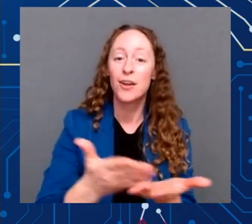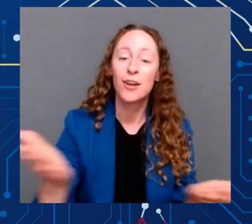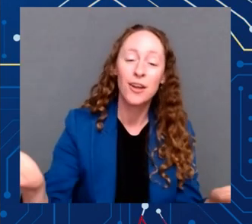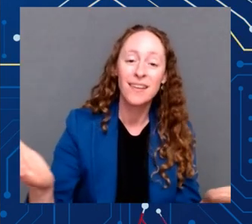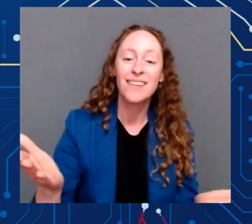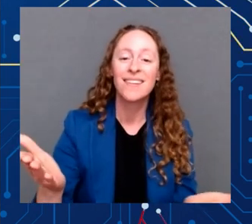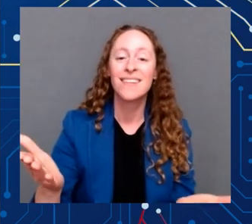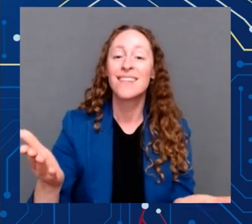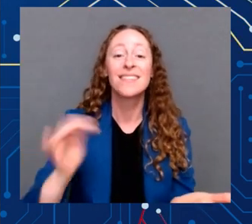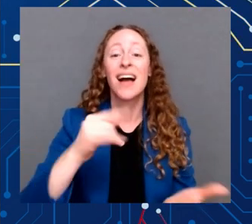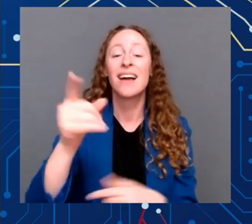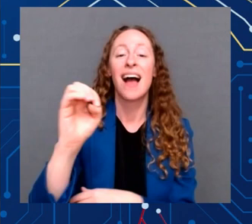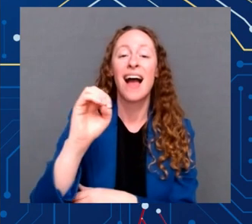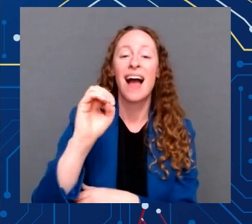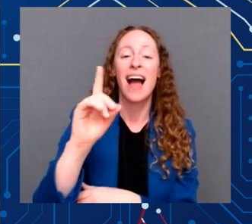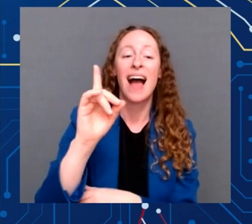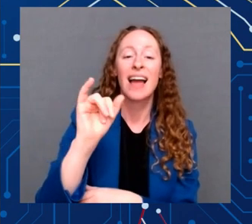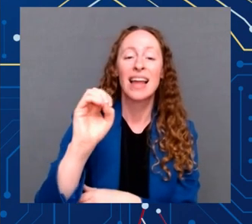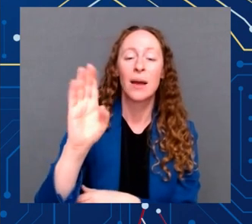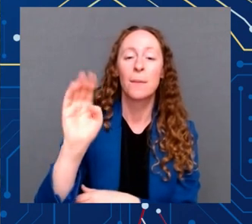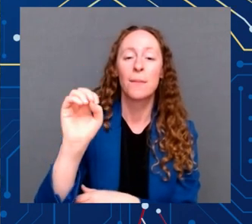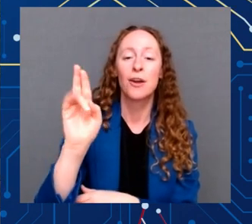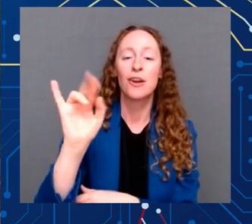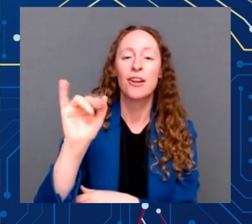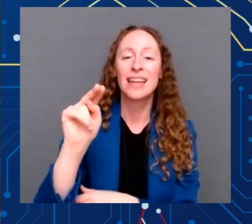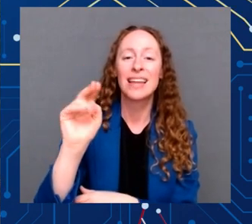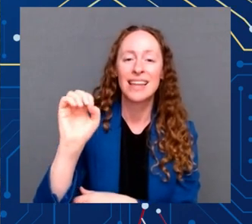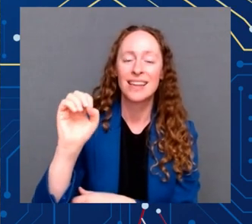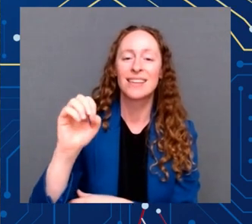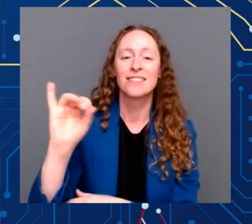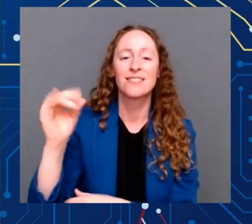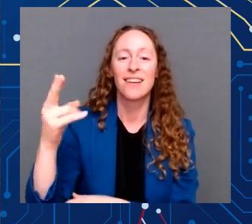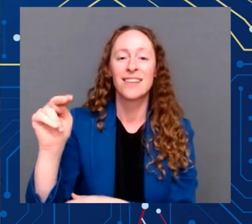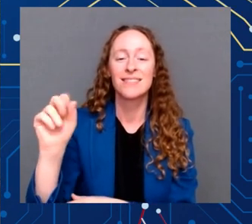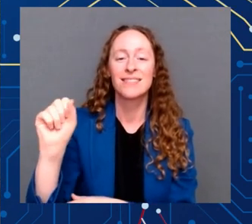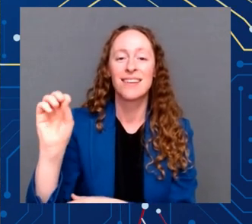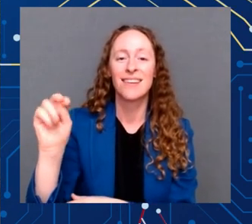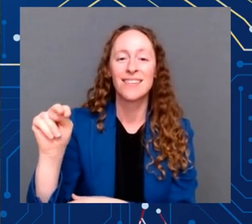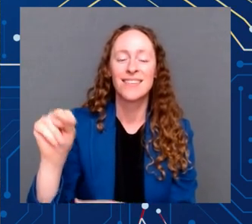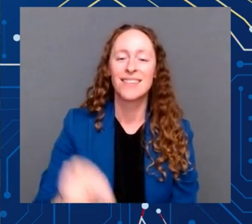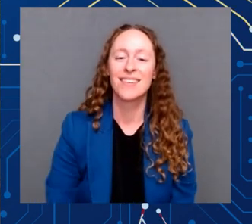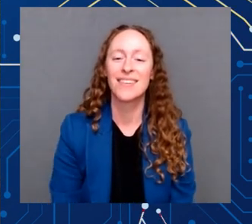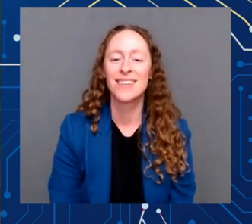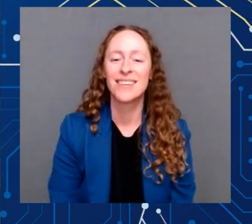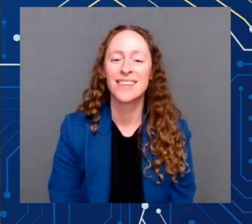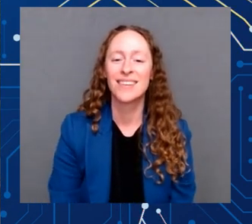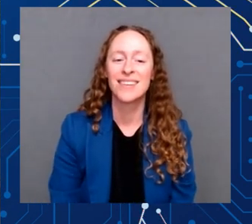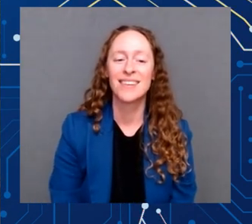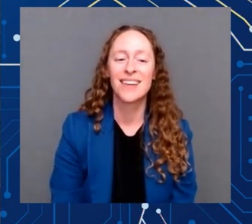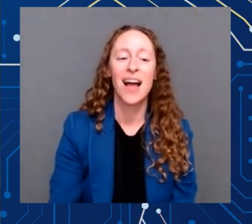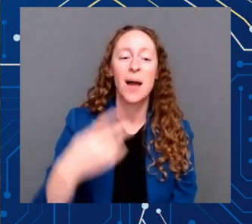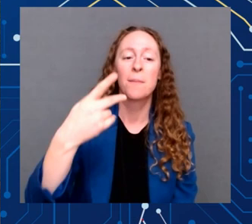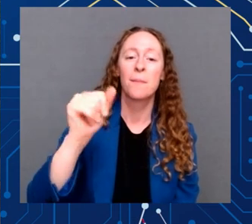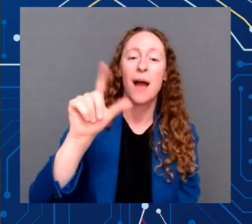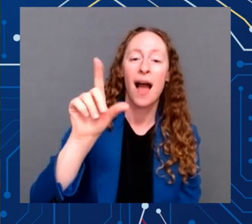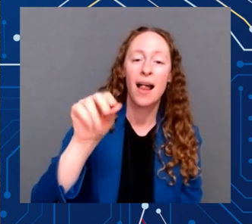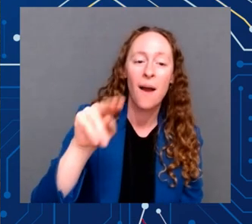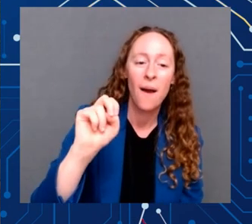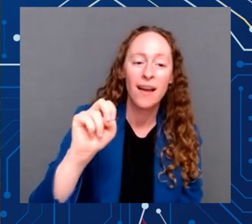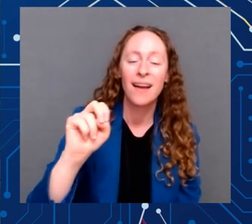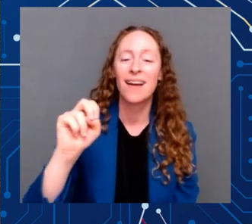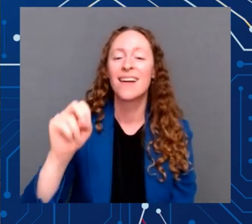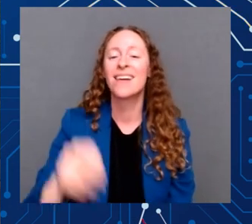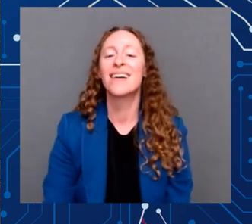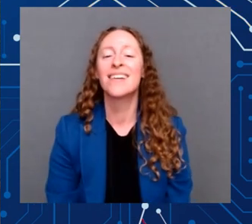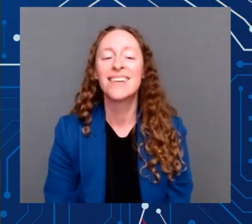Frank Pallone, Richie Neal, Greg Meeks, Bobby Scott, other chairs and vice